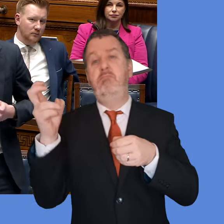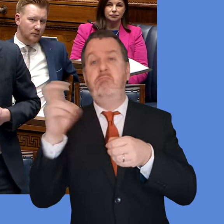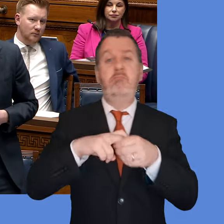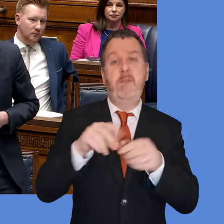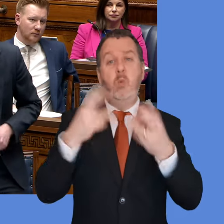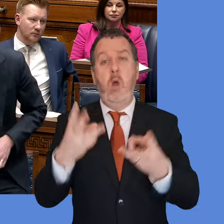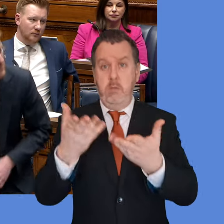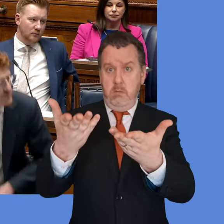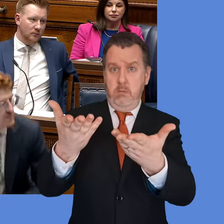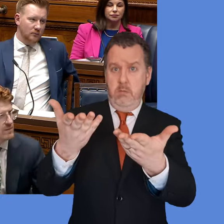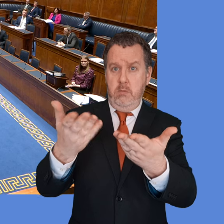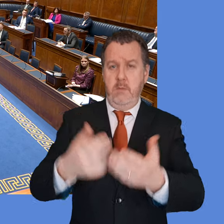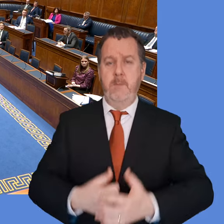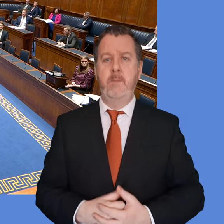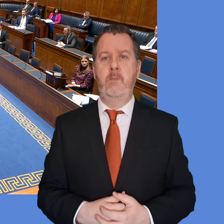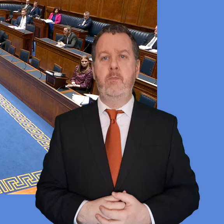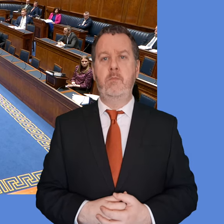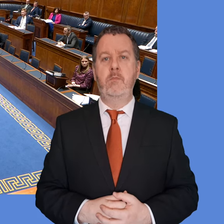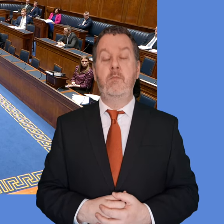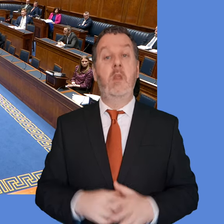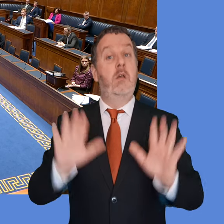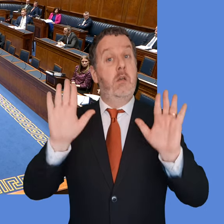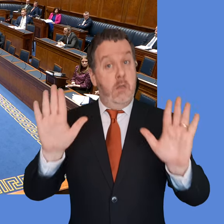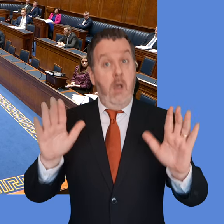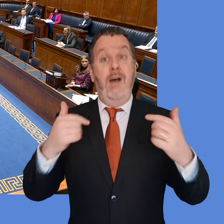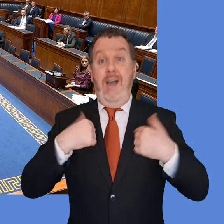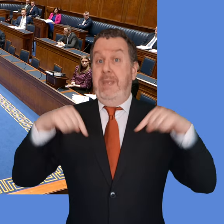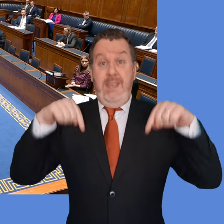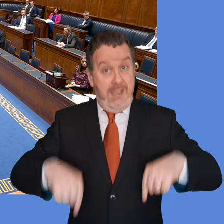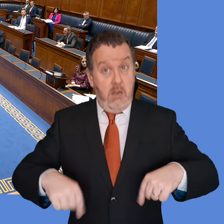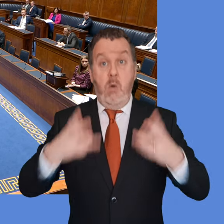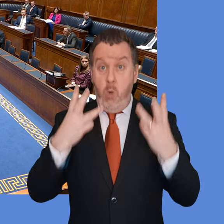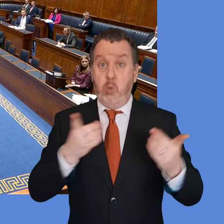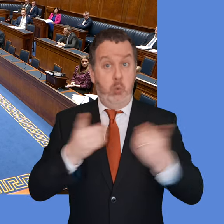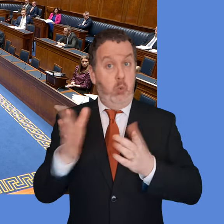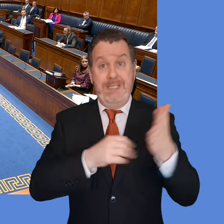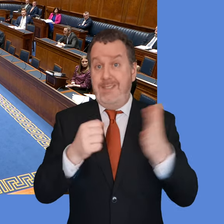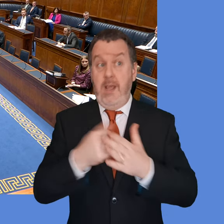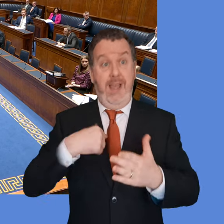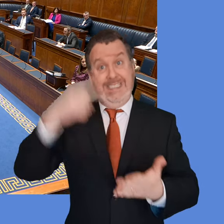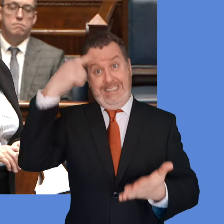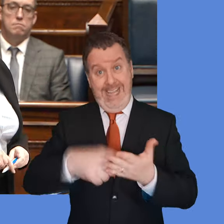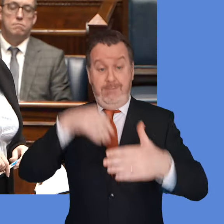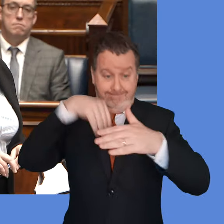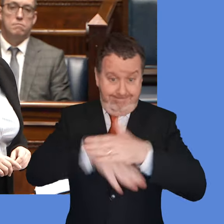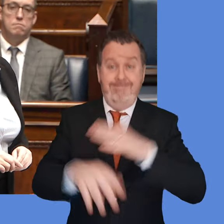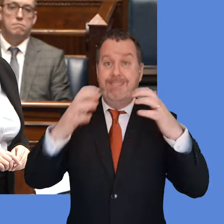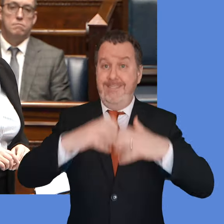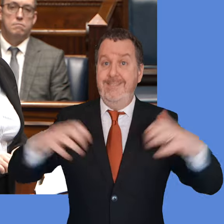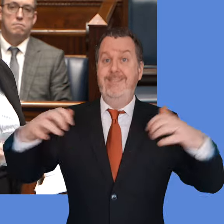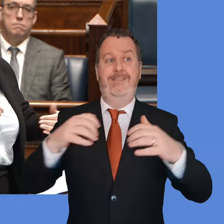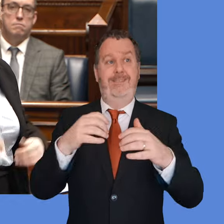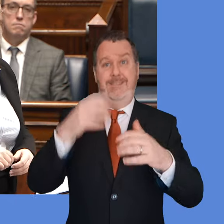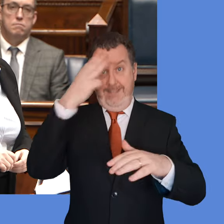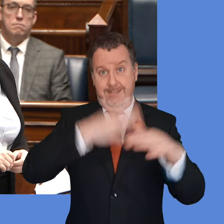retaining that veto? Ms. What I'm insisting on is that I am here to do business. I am here to be in the